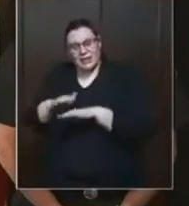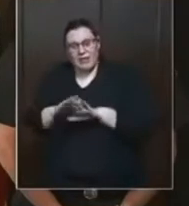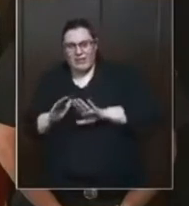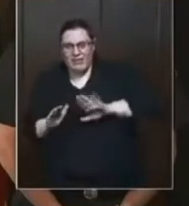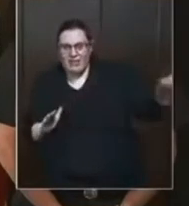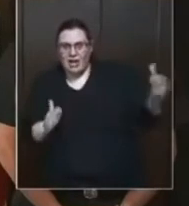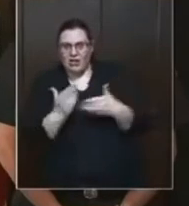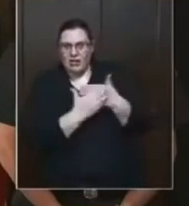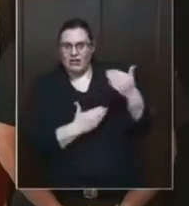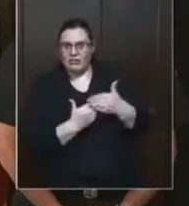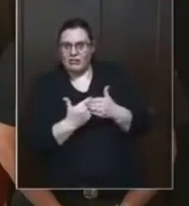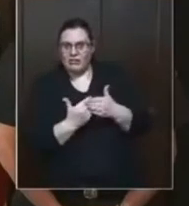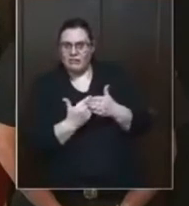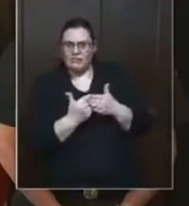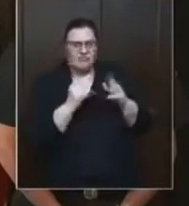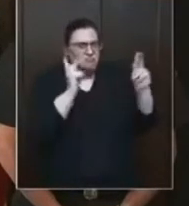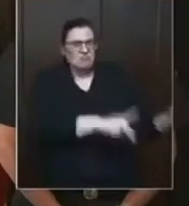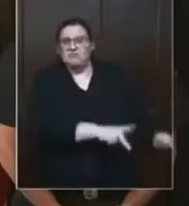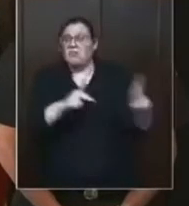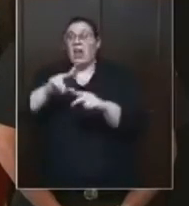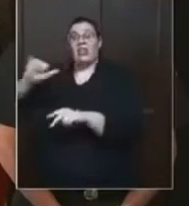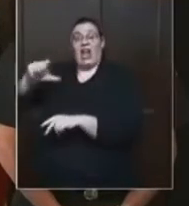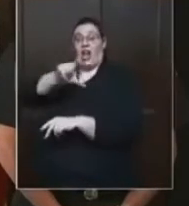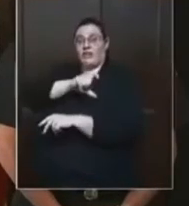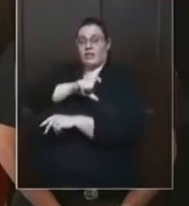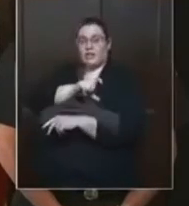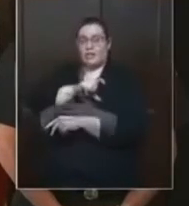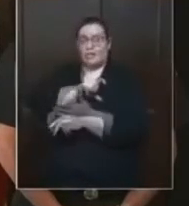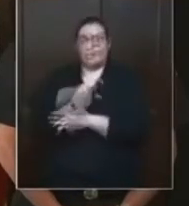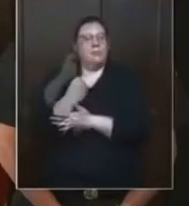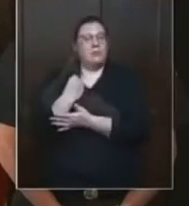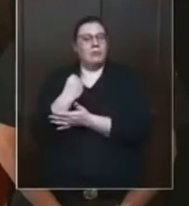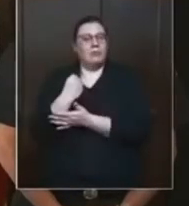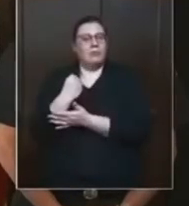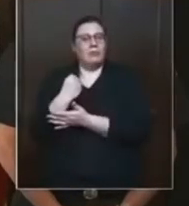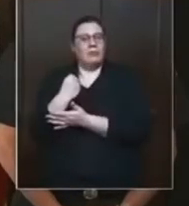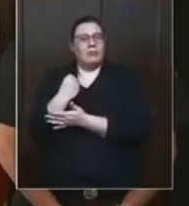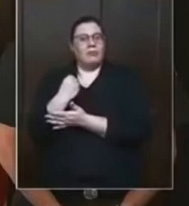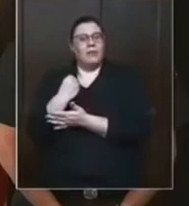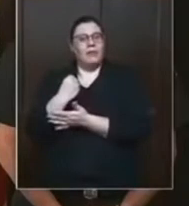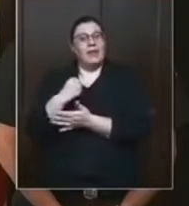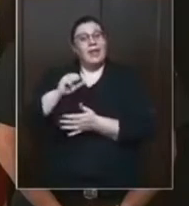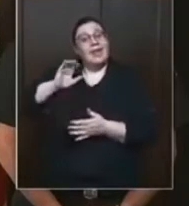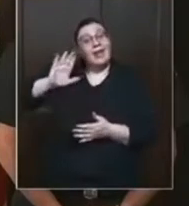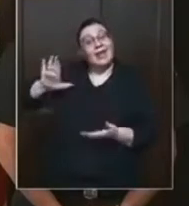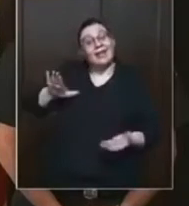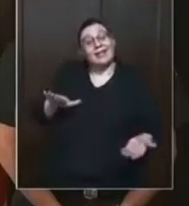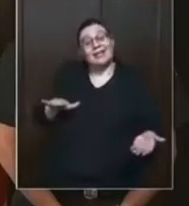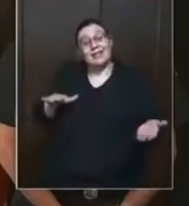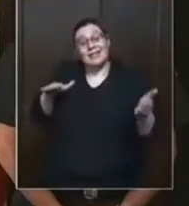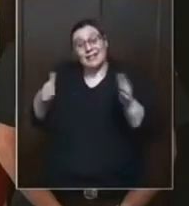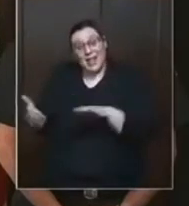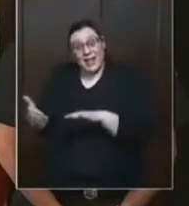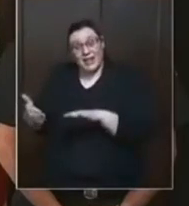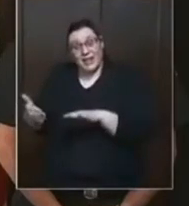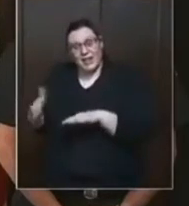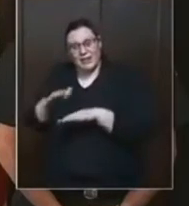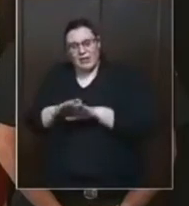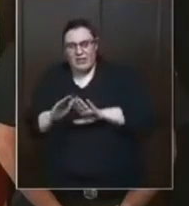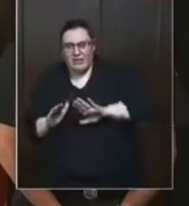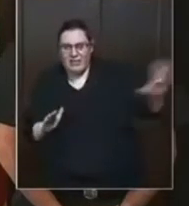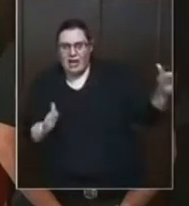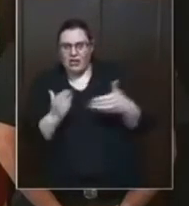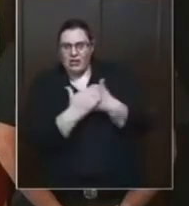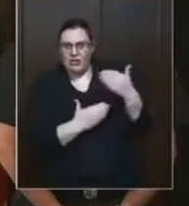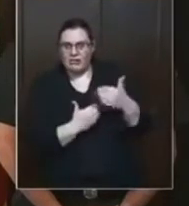feel about you people out here. Especially you so-called Negroes, Latinos, and Native Americans because you are the real true Jews and